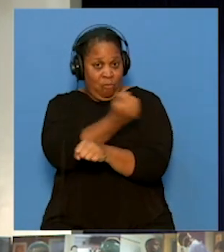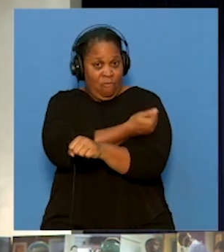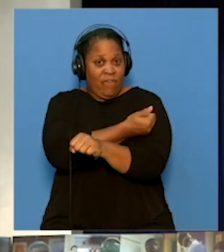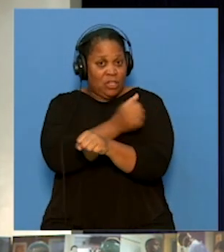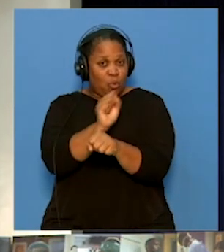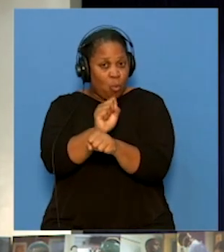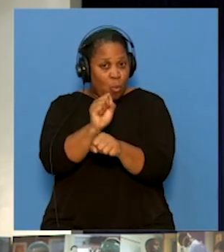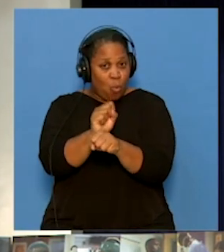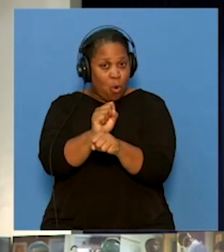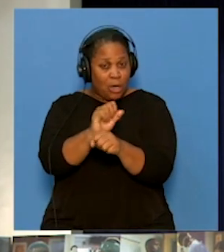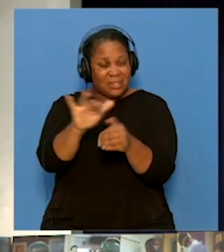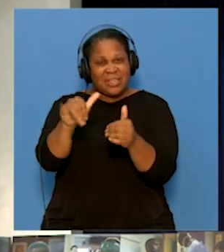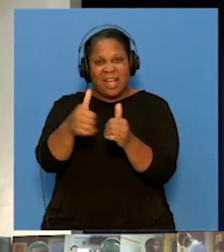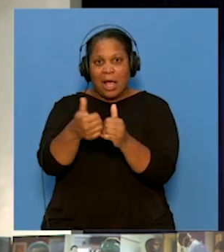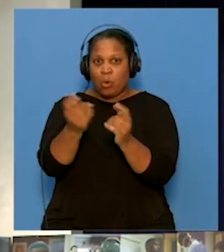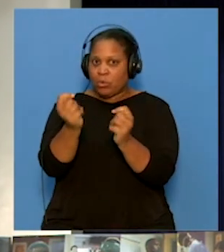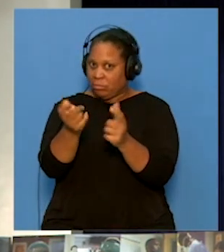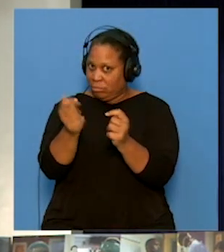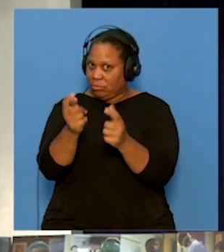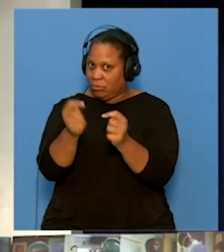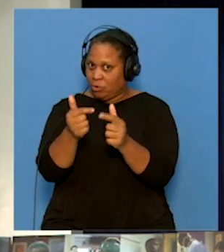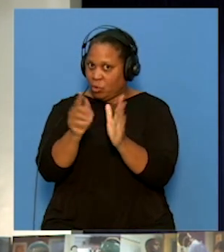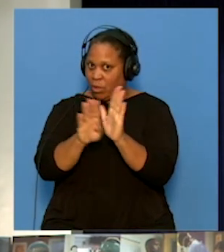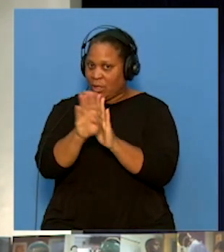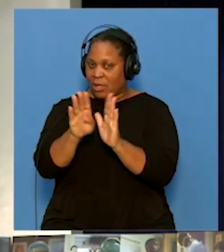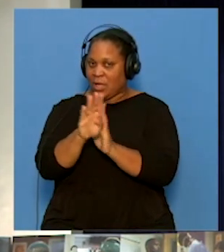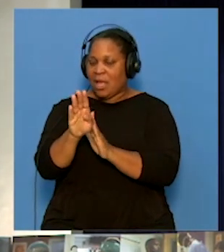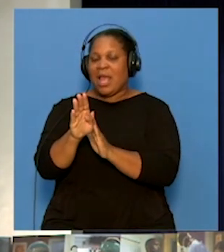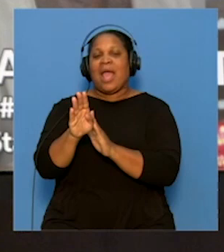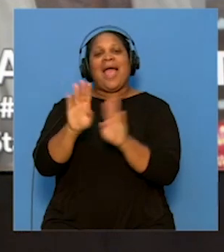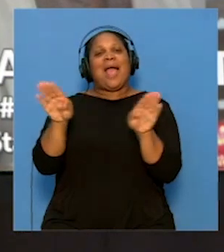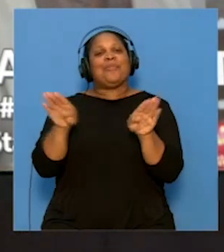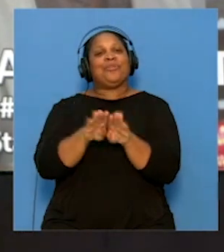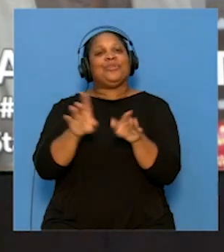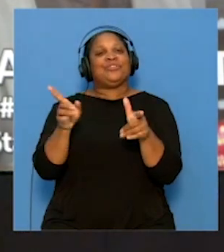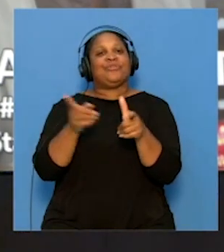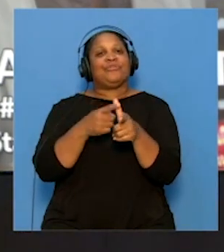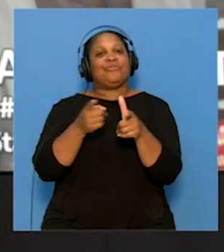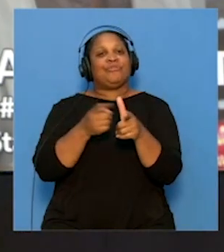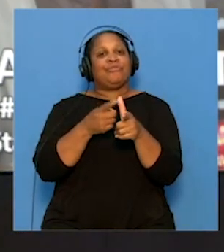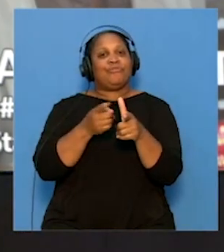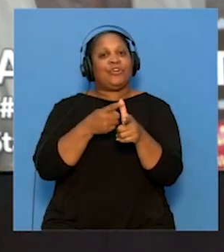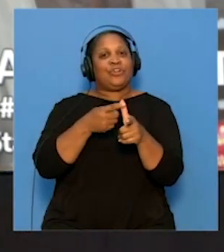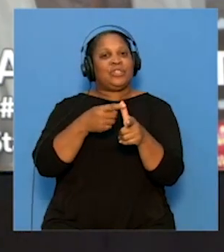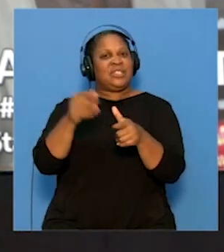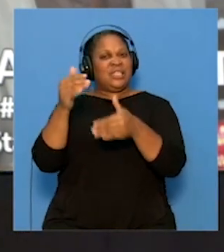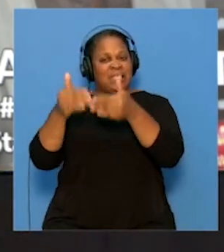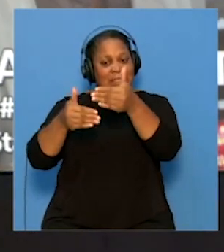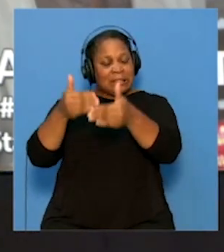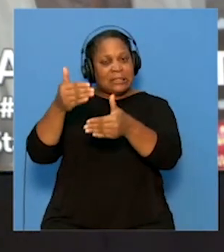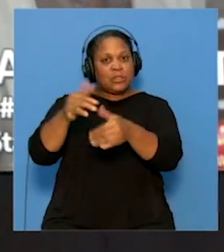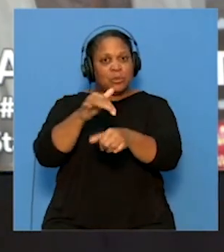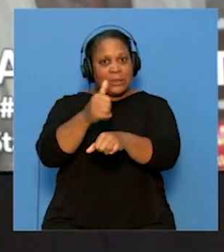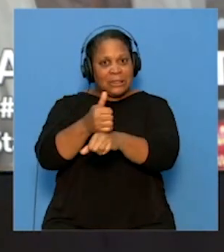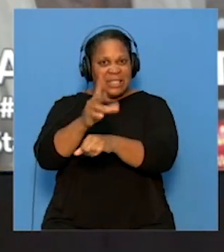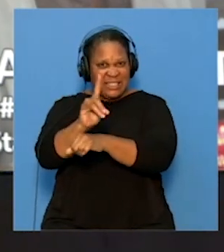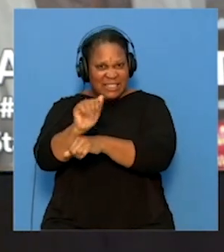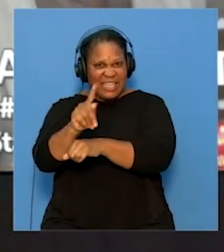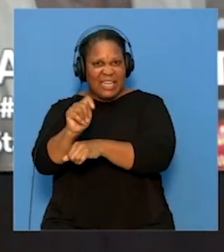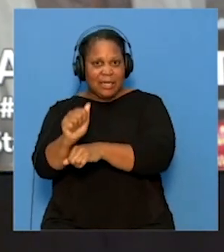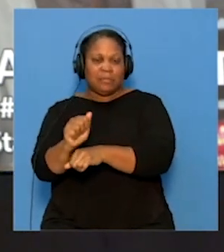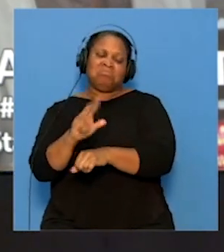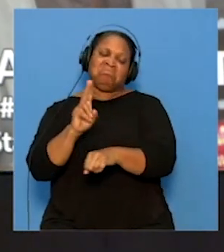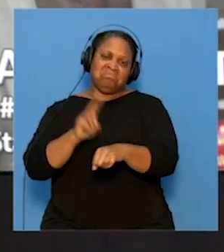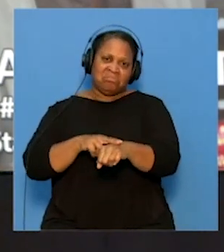how it was fast-tracked, and Bermuda's first viral genome sequencing data. A vaccine typically